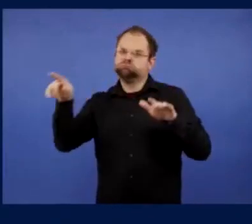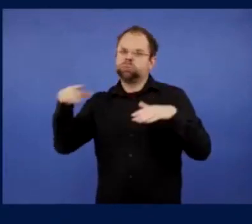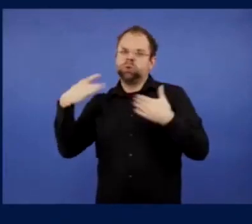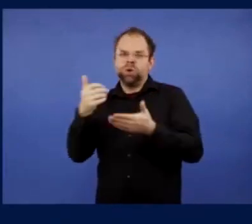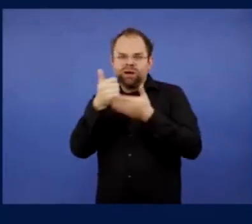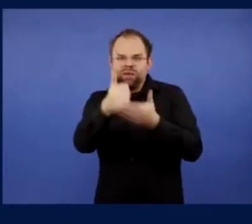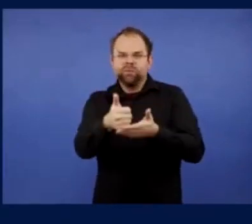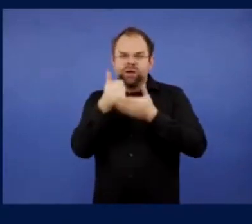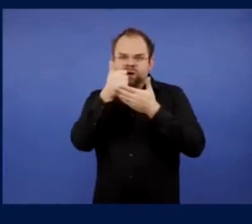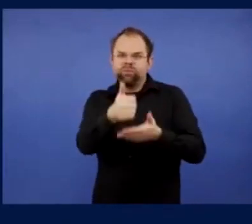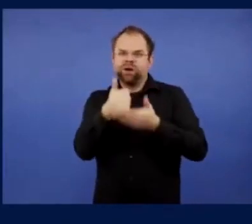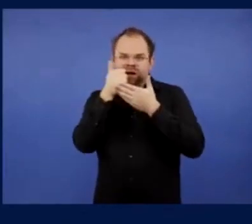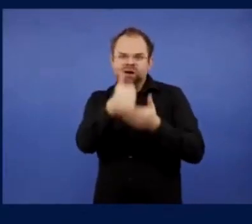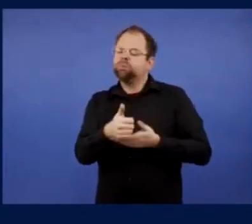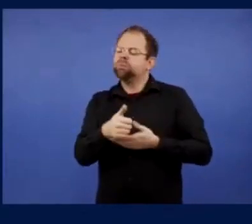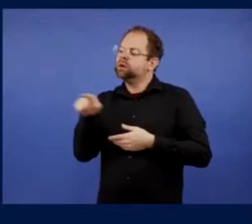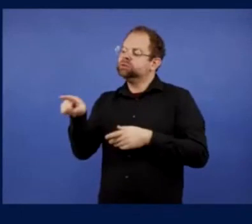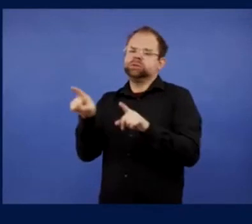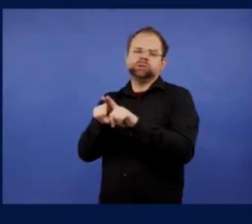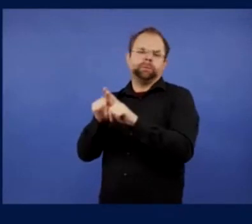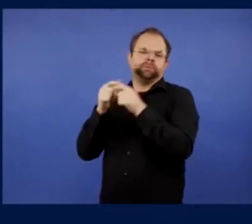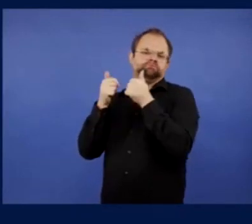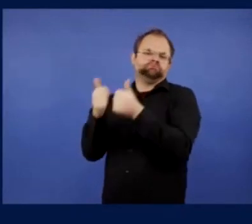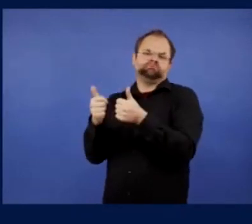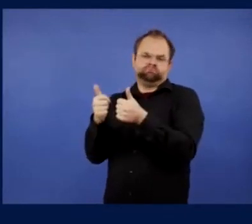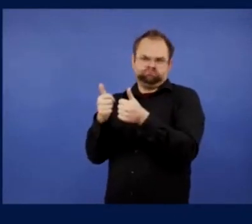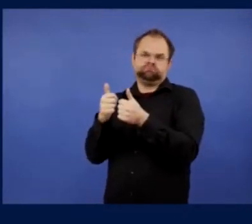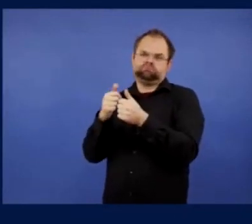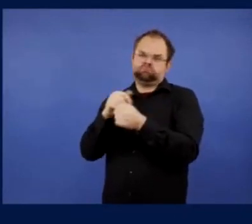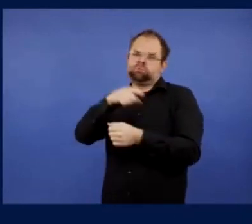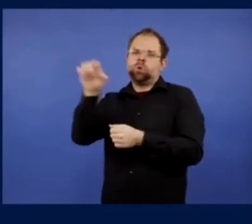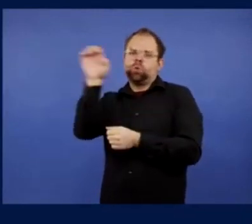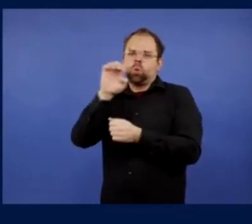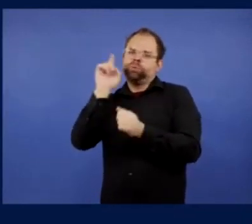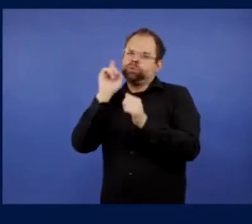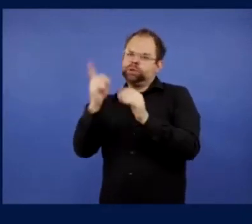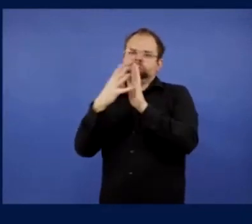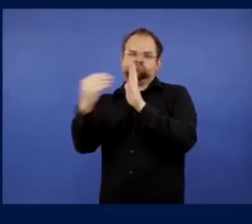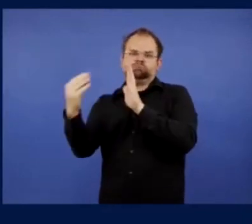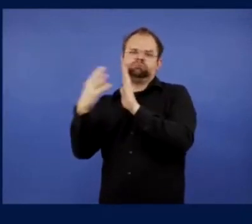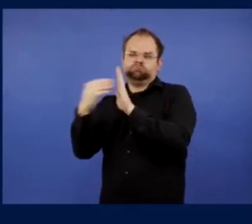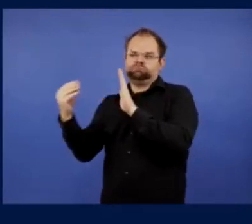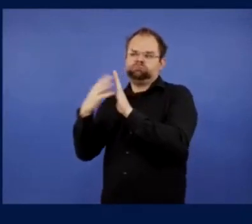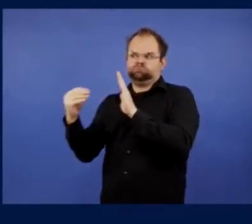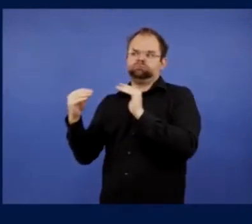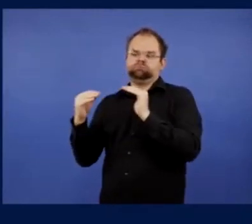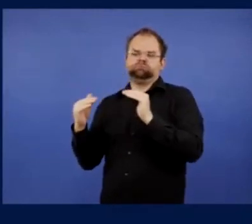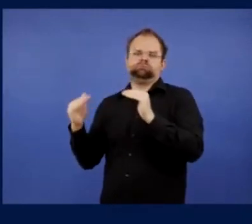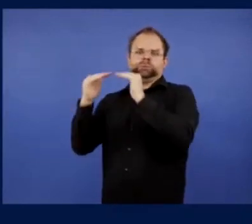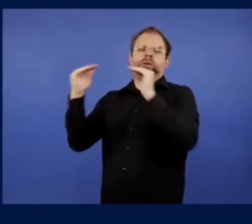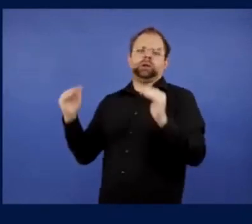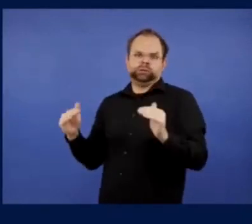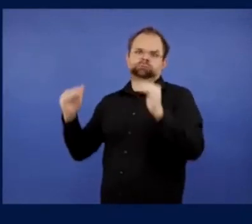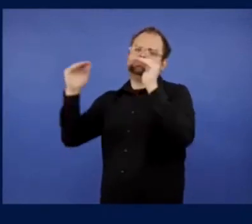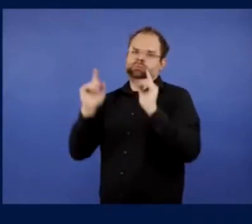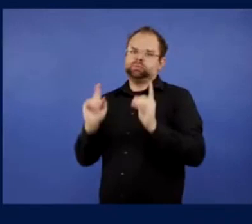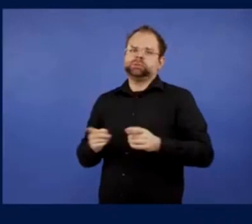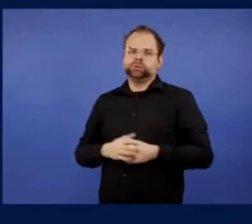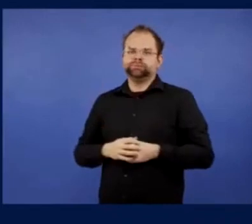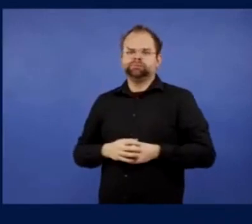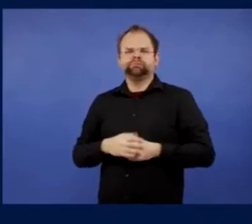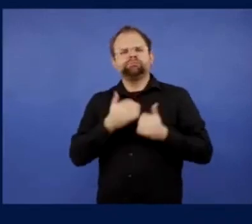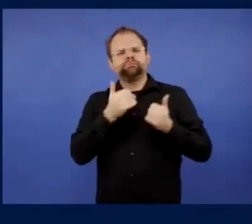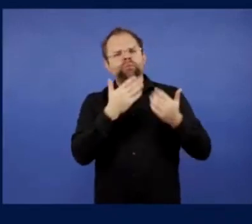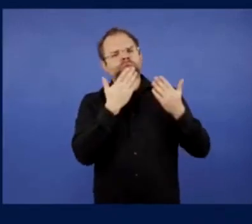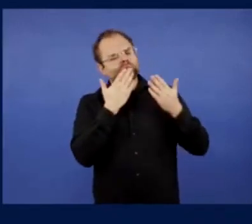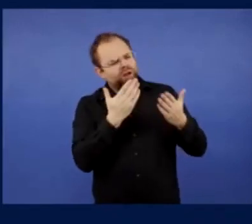can, uh, uh, John Attenborough, um, I'm going to correct myself now because I said Dundee fan, but now I'm quite